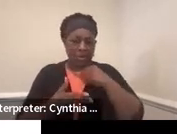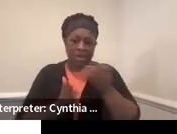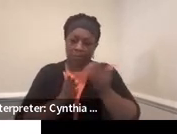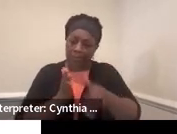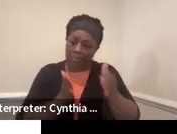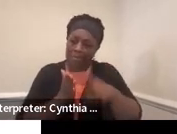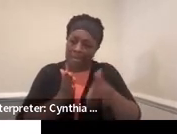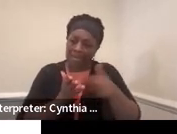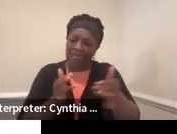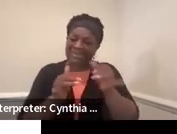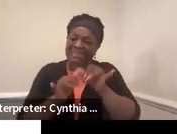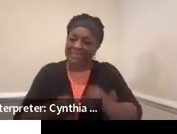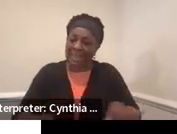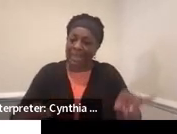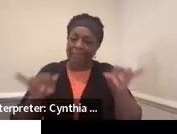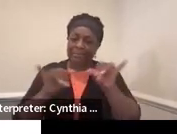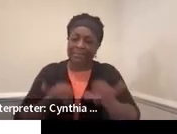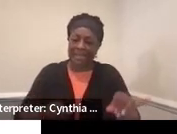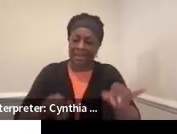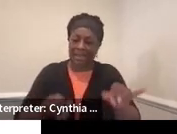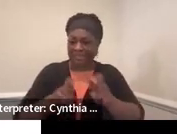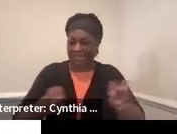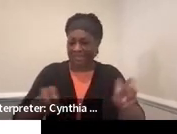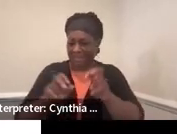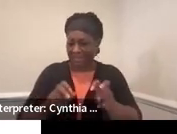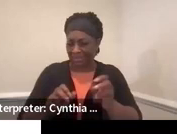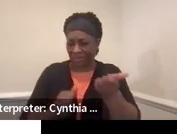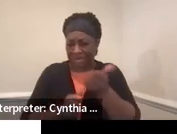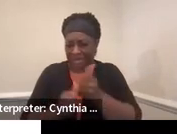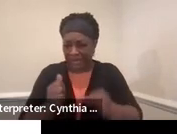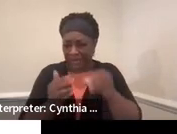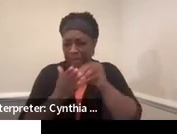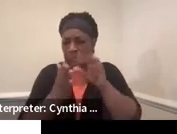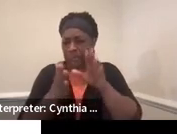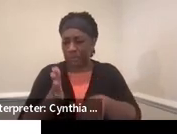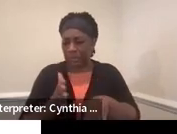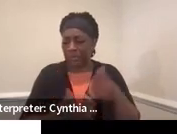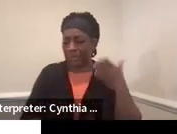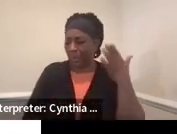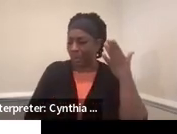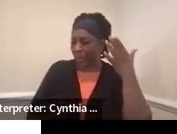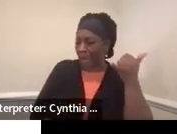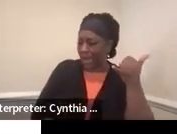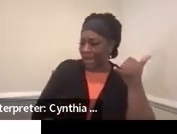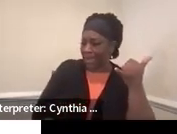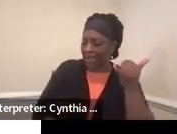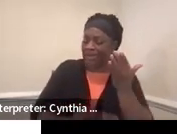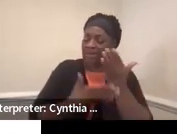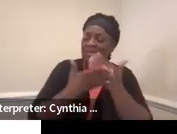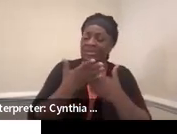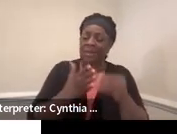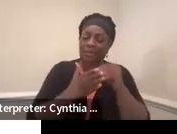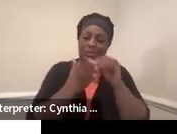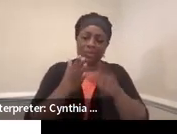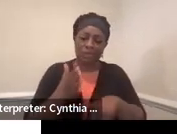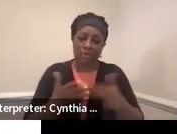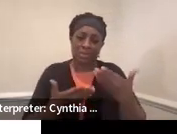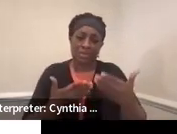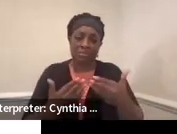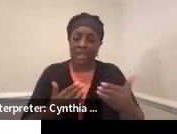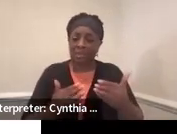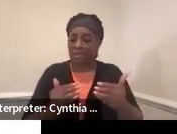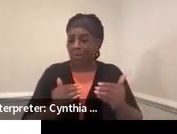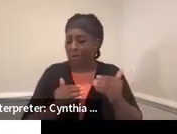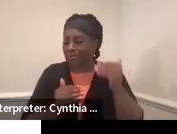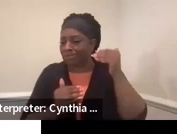the same assessment for each student, because some students might be further than others. Some